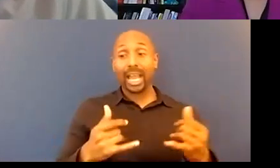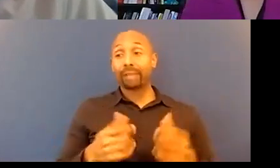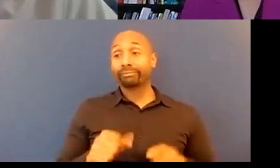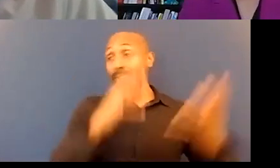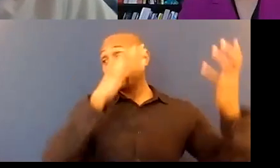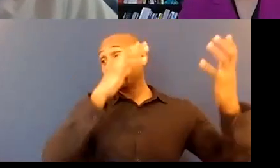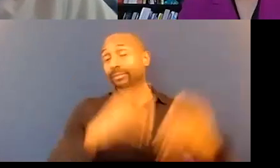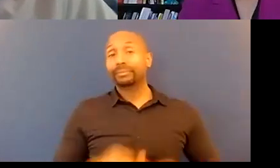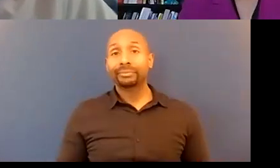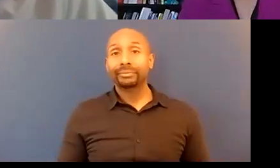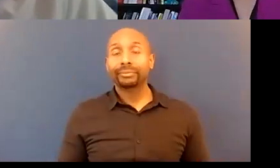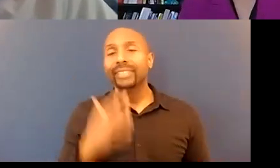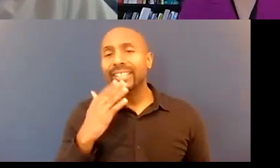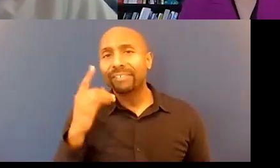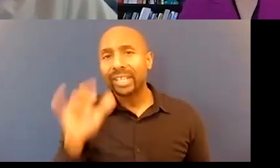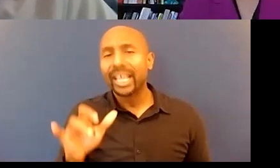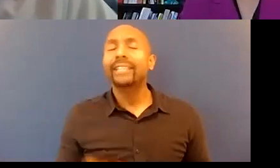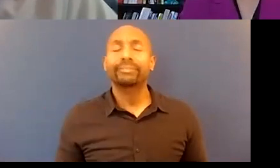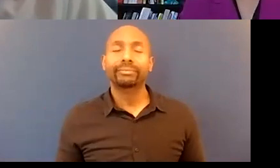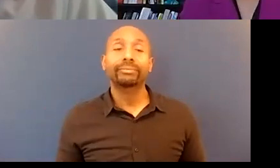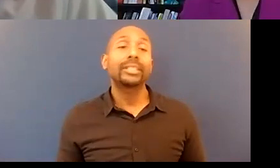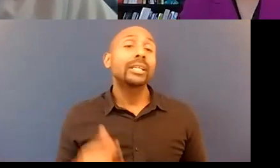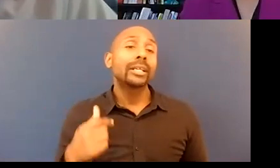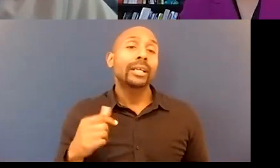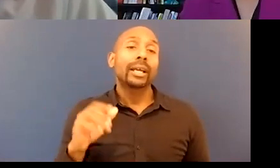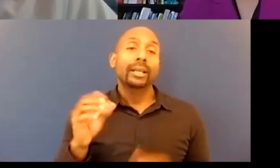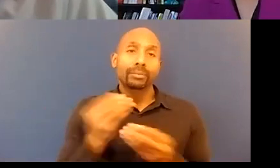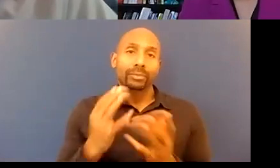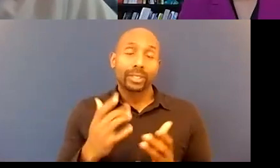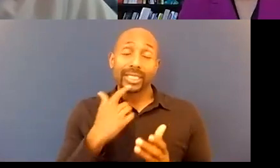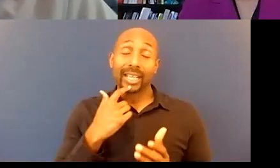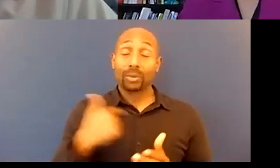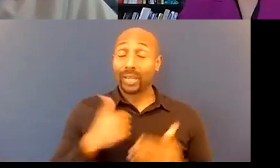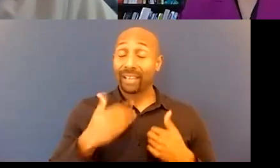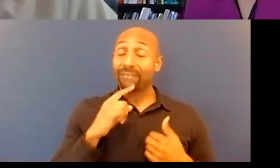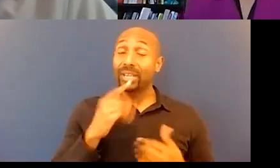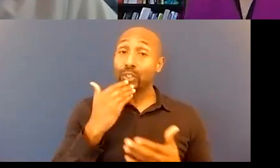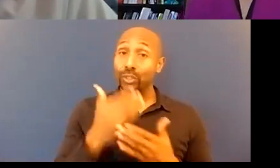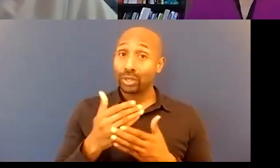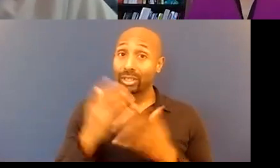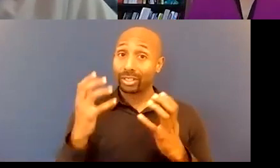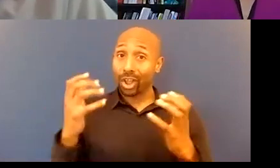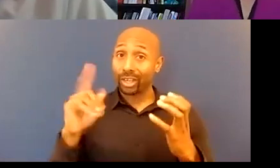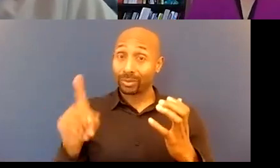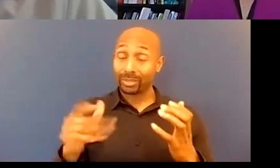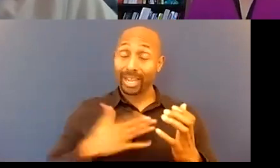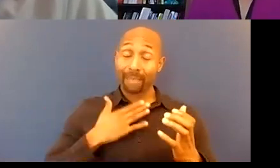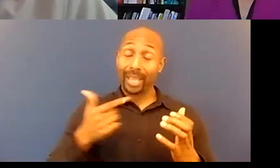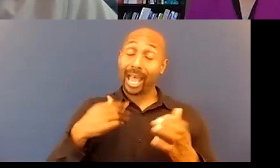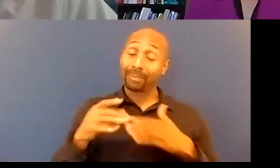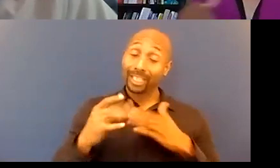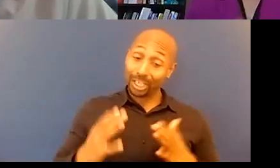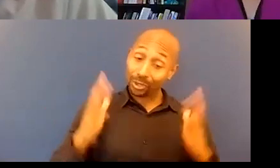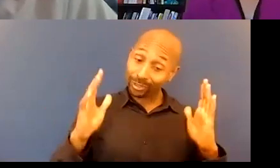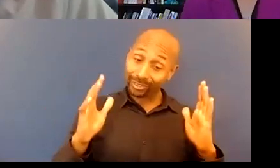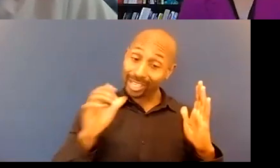some good audience questions and i'm actually glad i'm sitting here and not where you are today so uh the first question